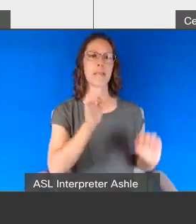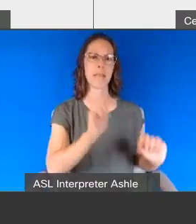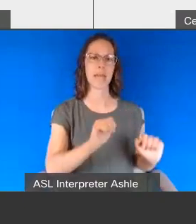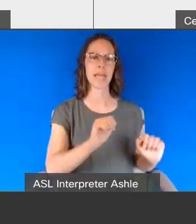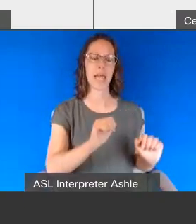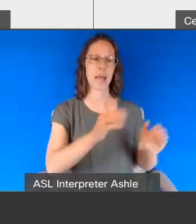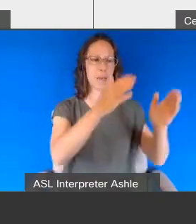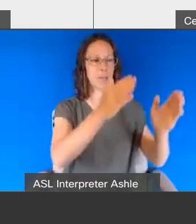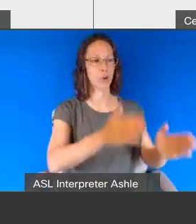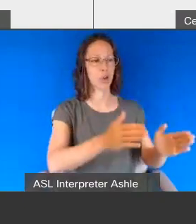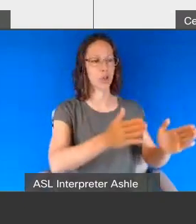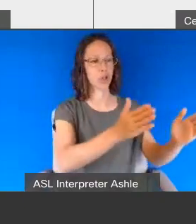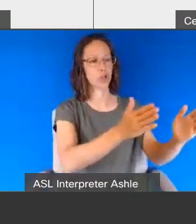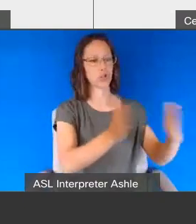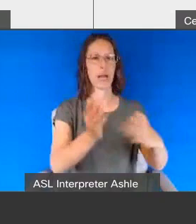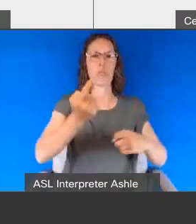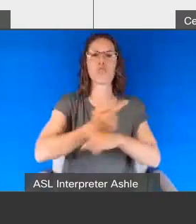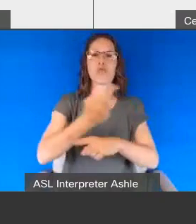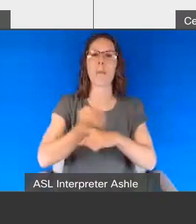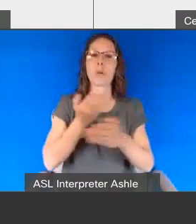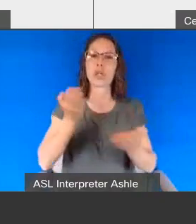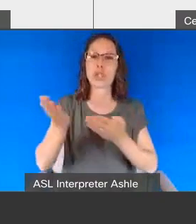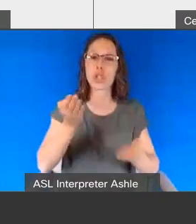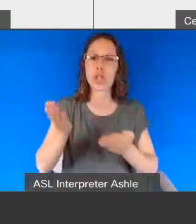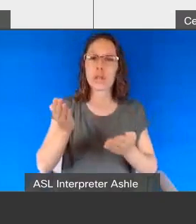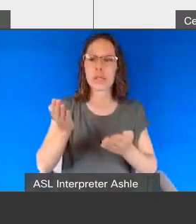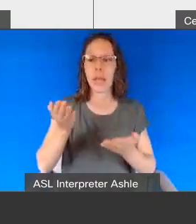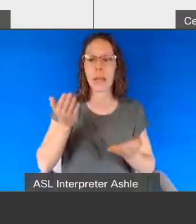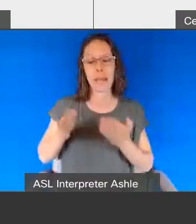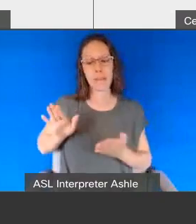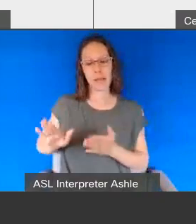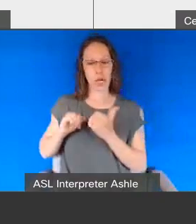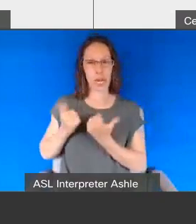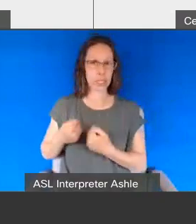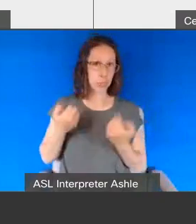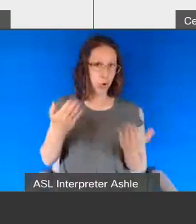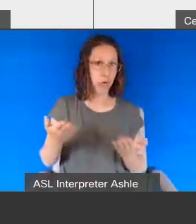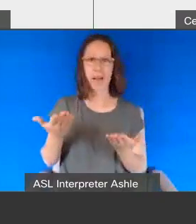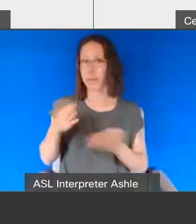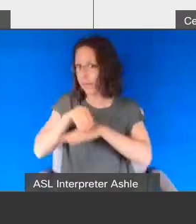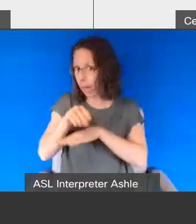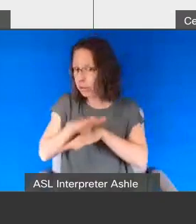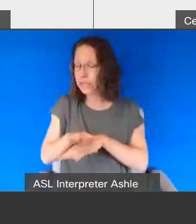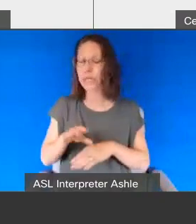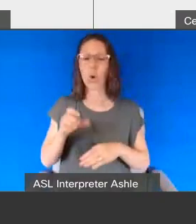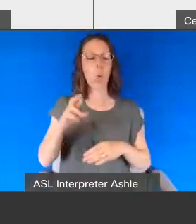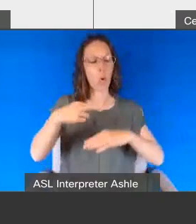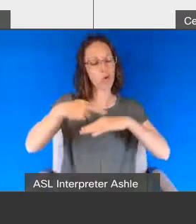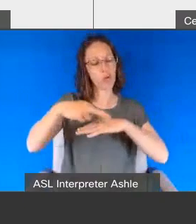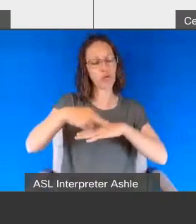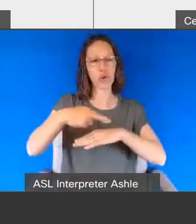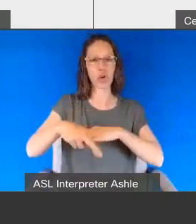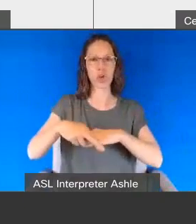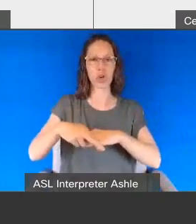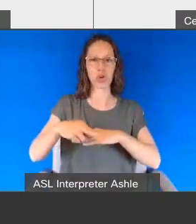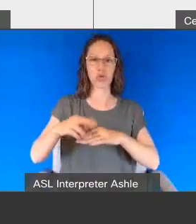that person to services that they either provide themselves by way of counseling or they refer them to